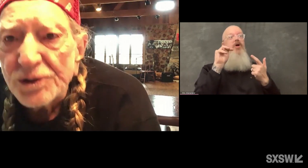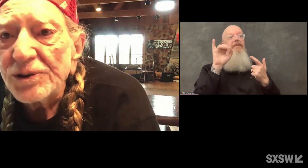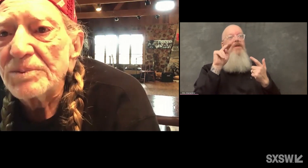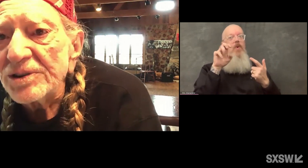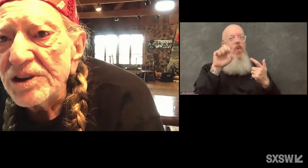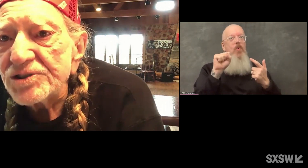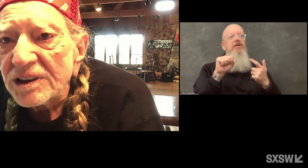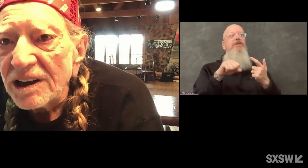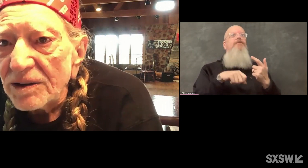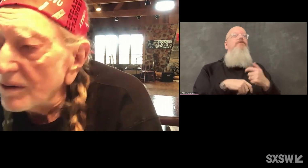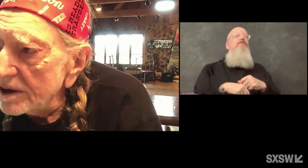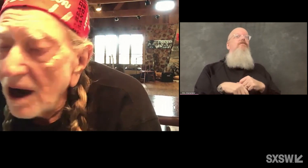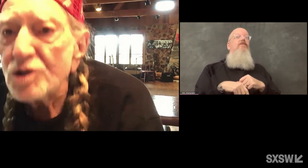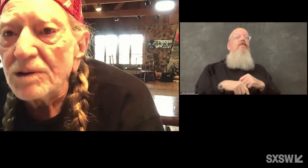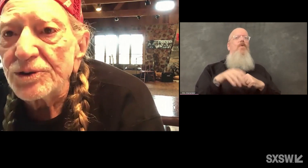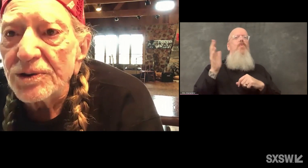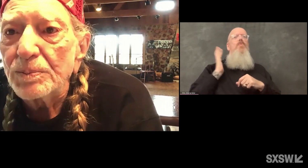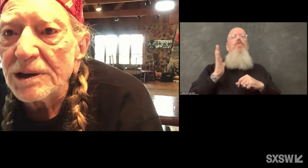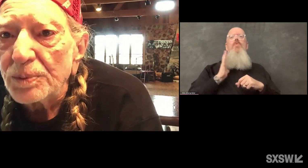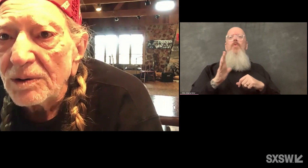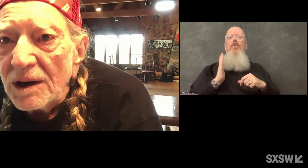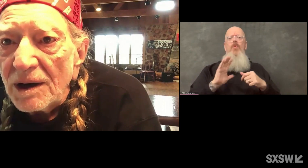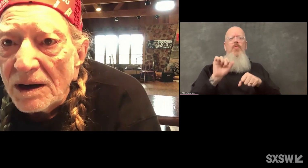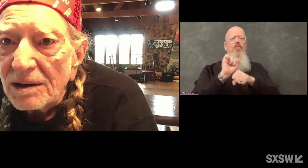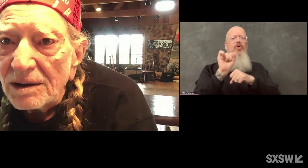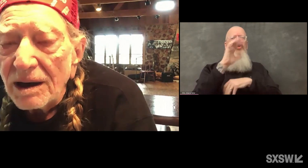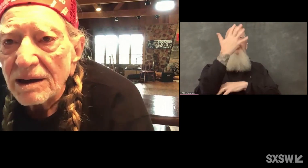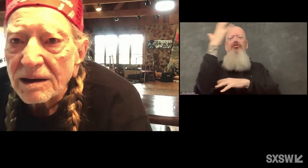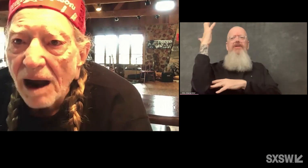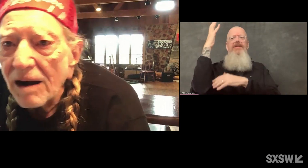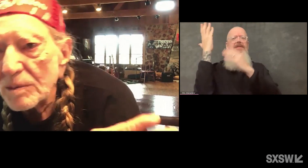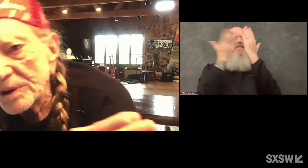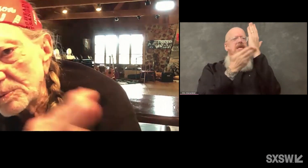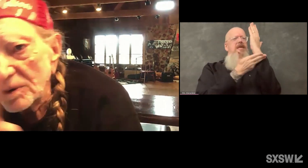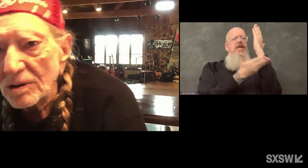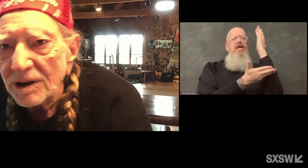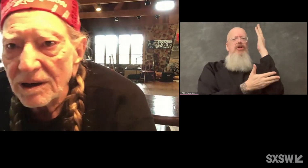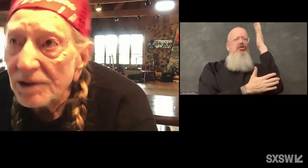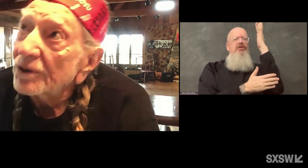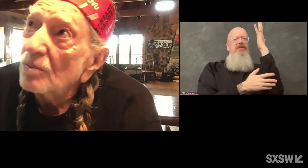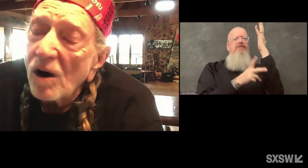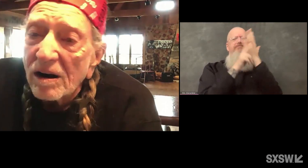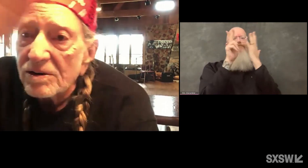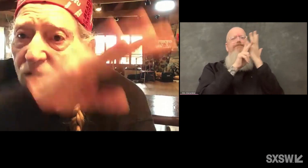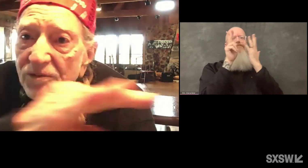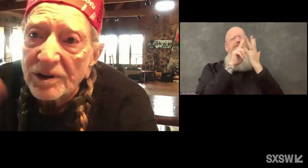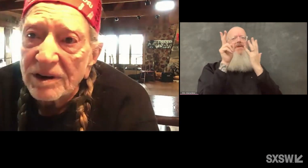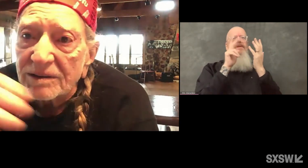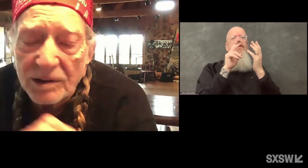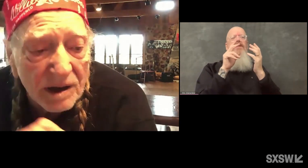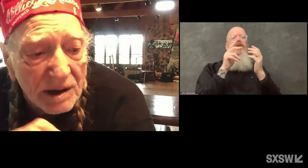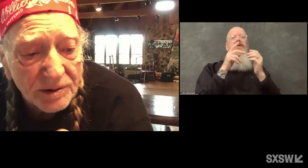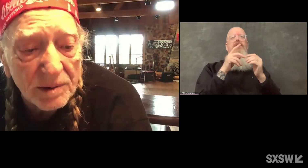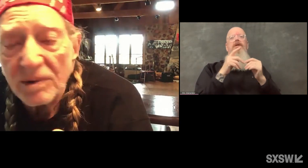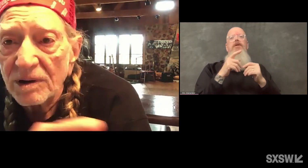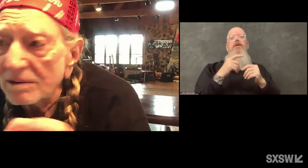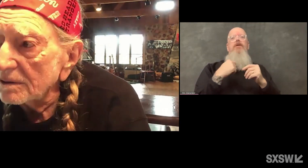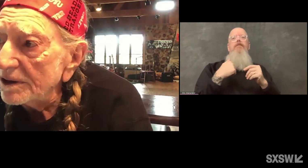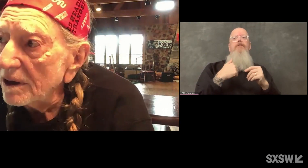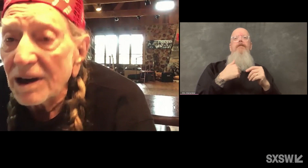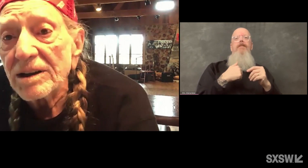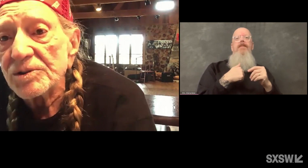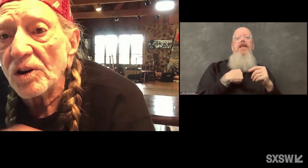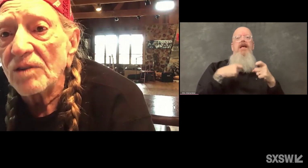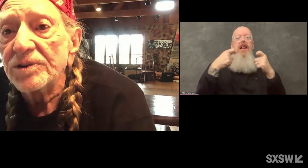We used to trim trees together. The Ospland tree people hired people to go around and trim wires off the electric, trim